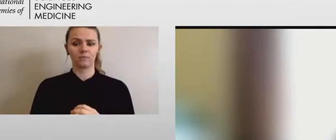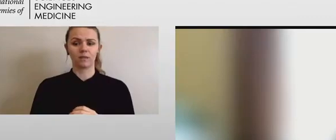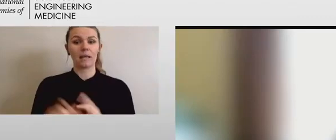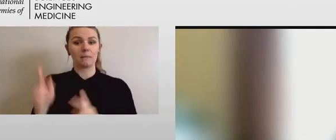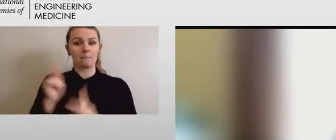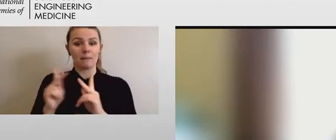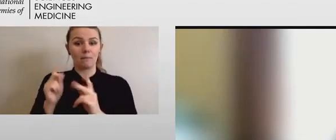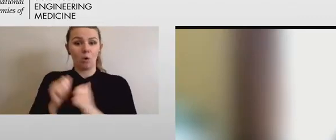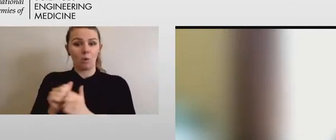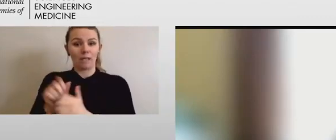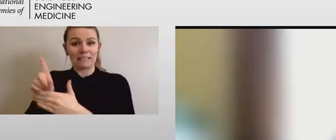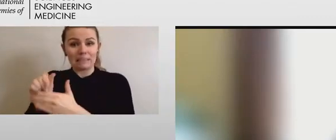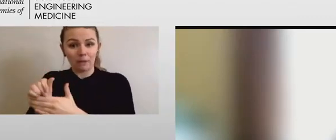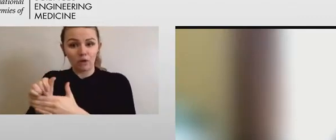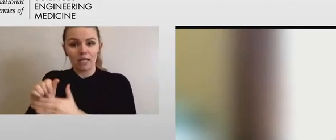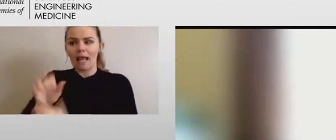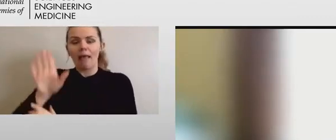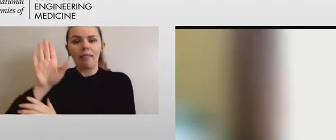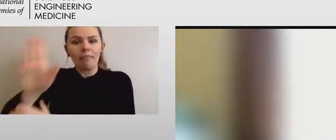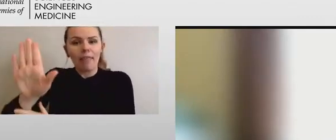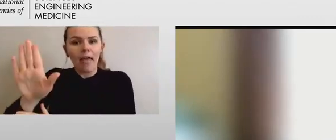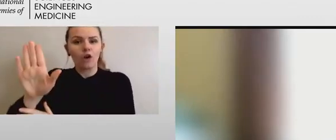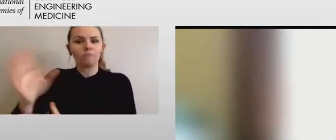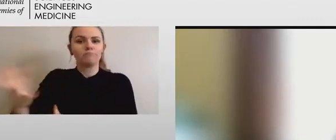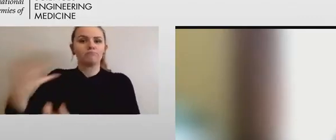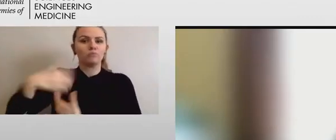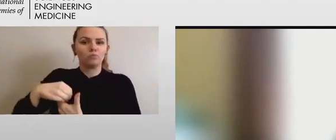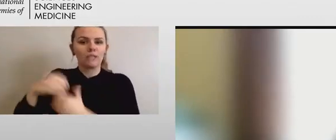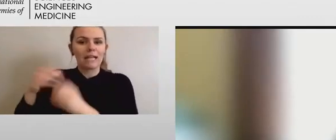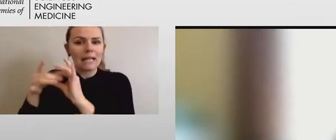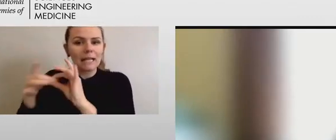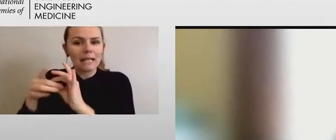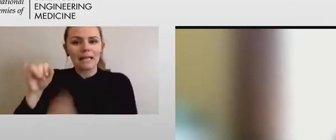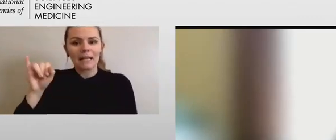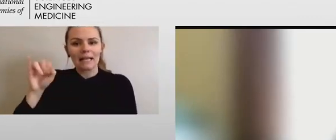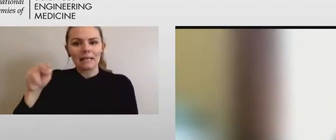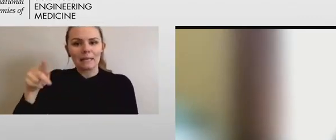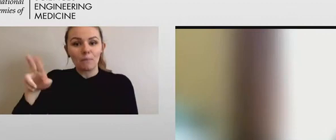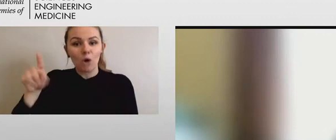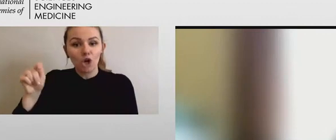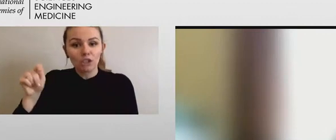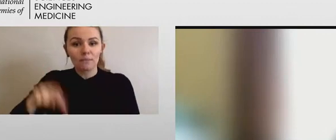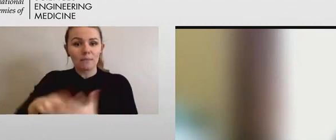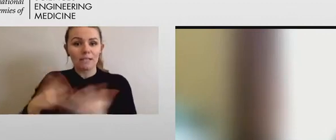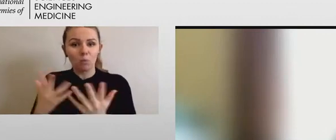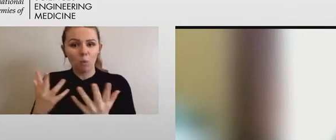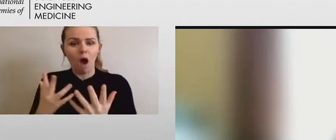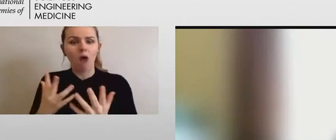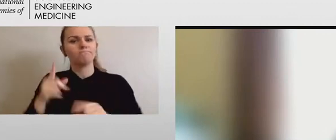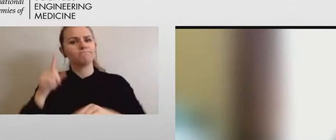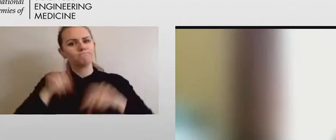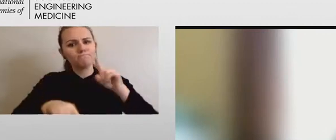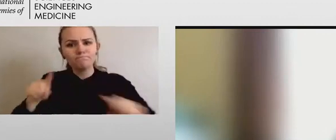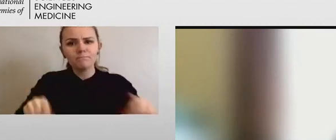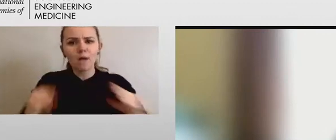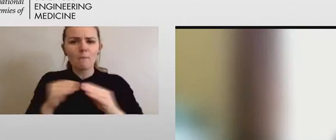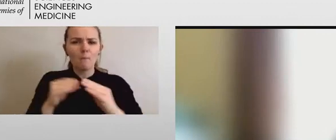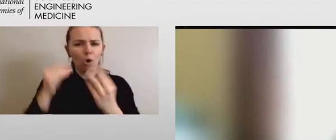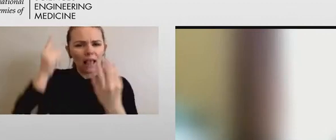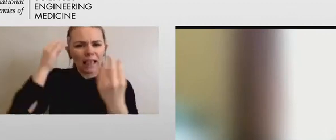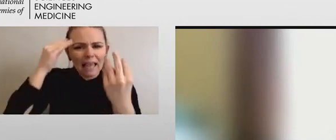leads to diversity of thought, insights in a lot of different disciplines in STEM,